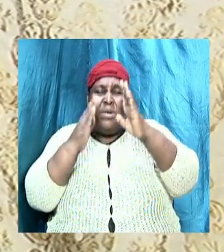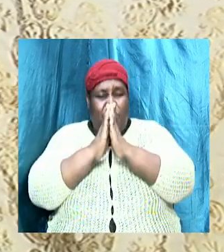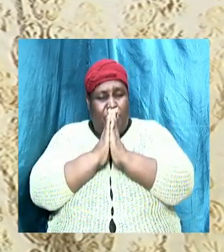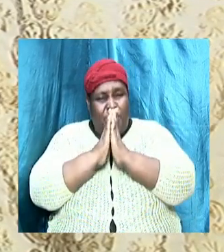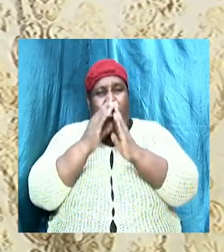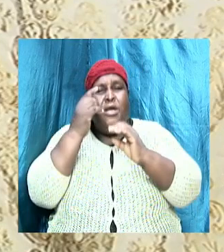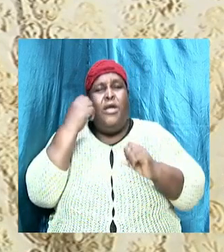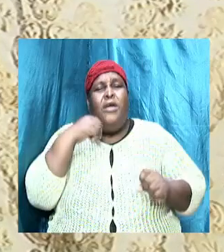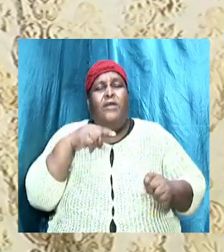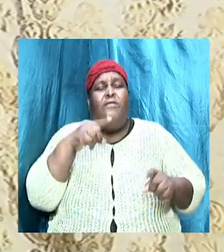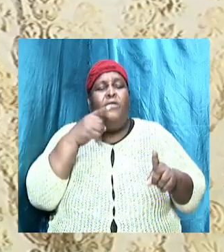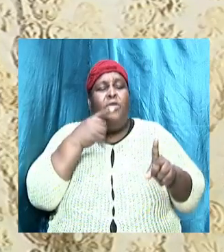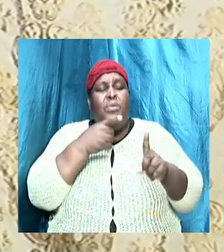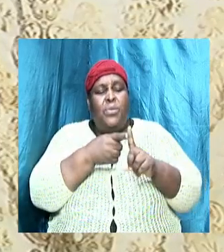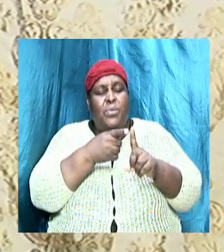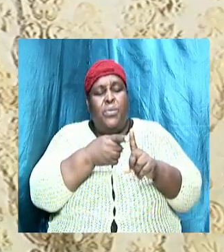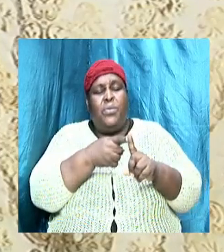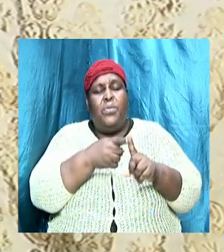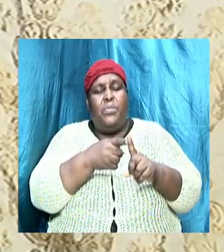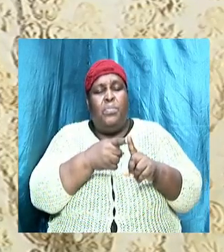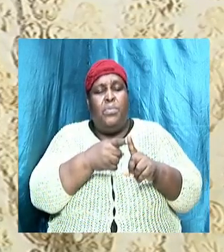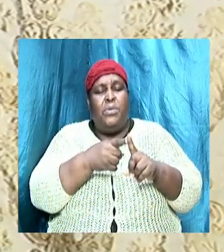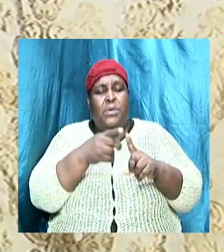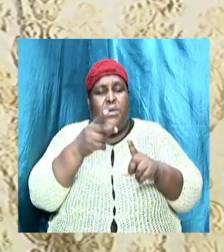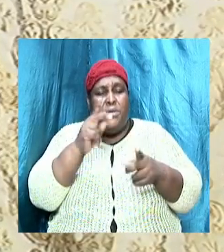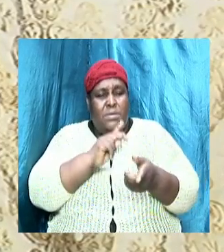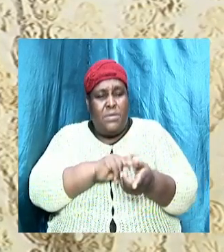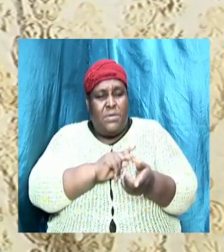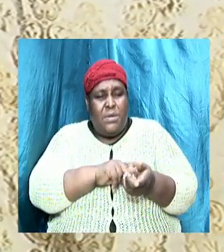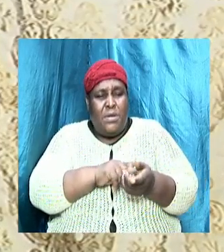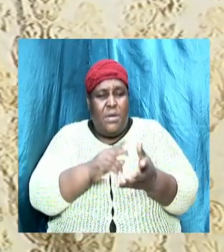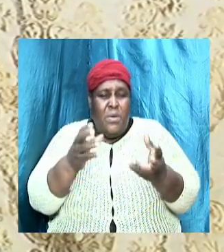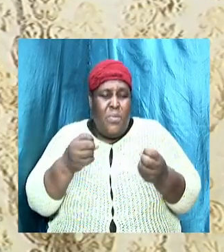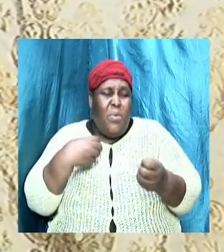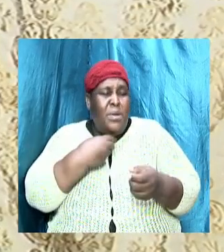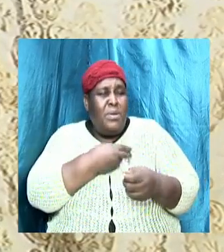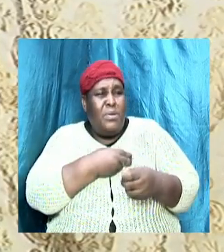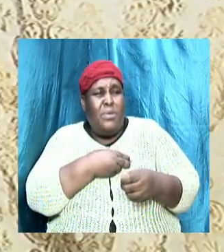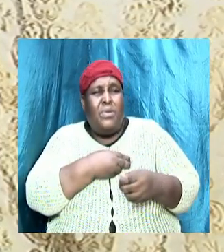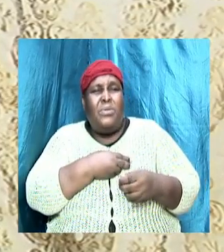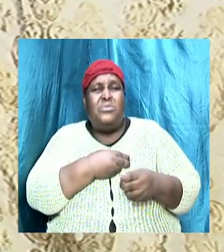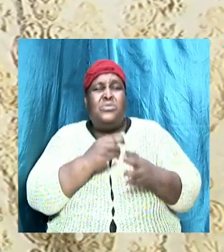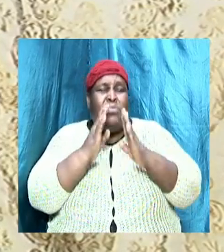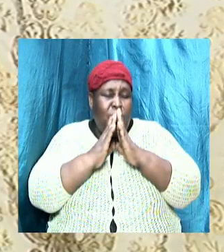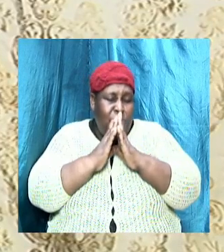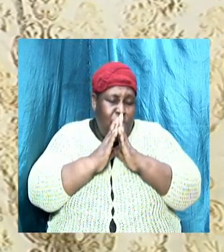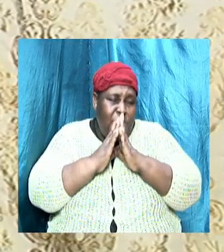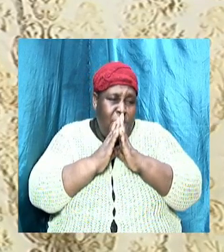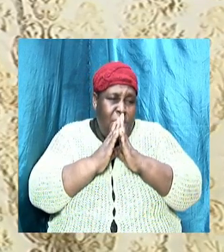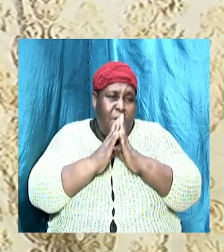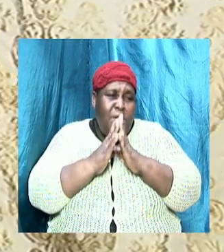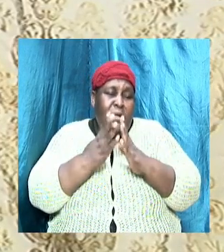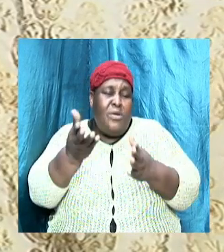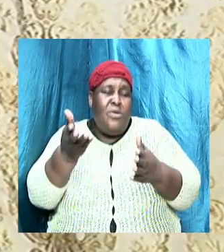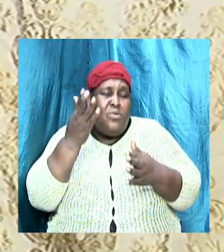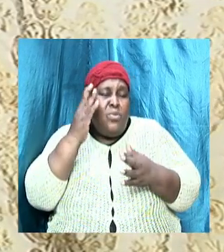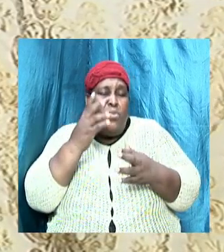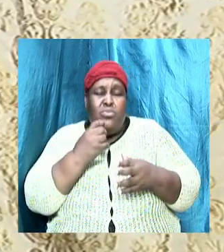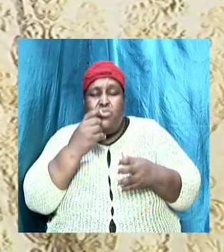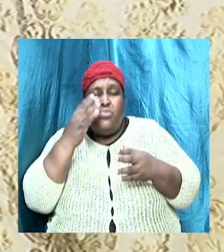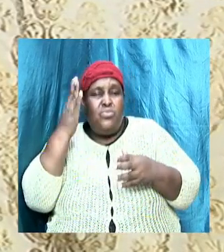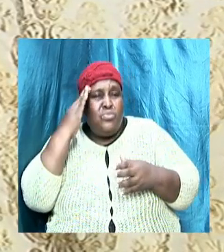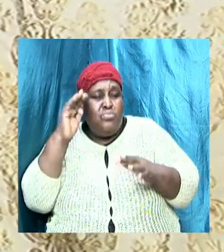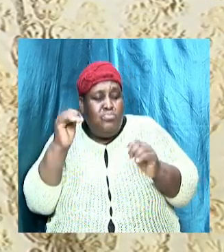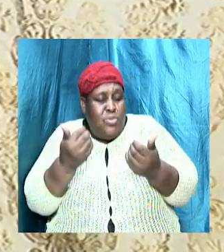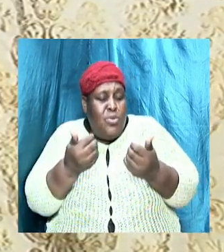I want us, those who are praying, people, those who know how to pray, to continue to pray for the church, to continue to pray for the